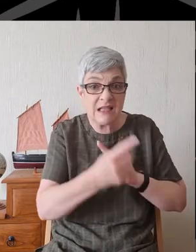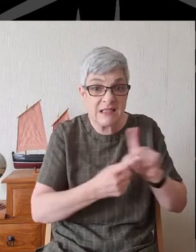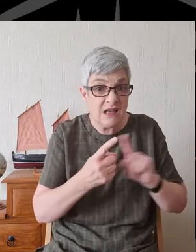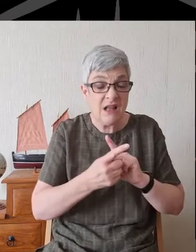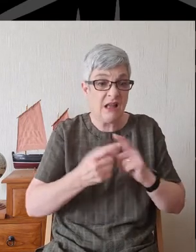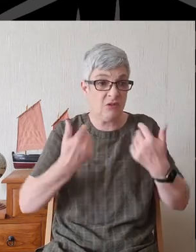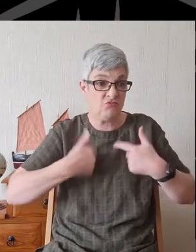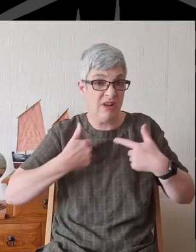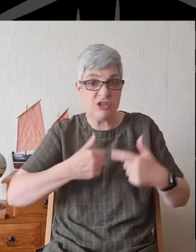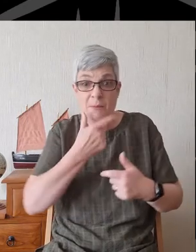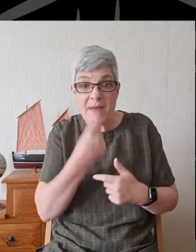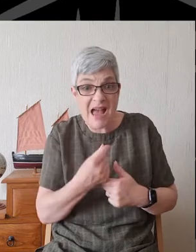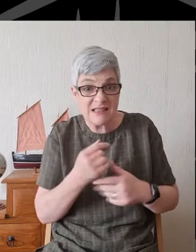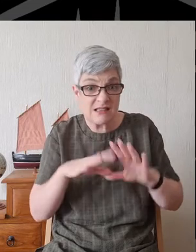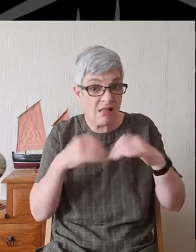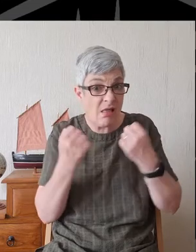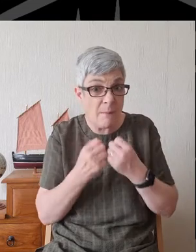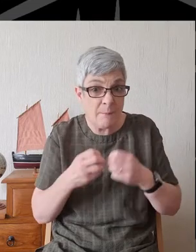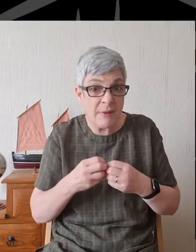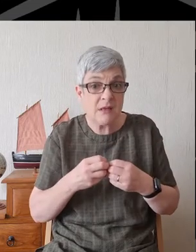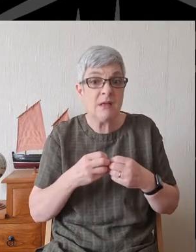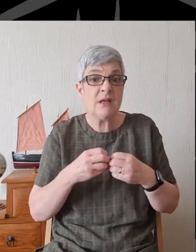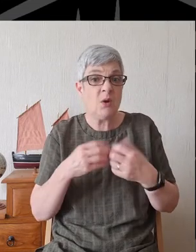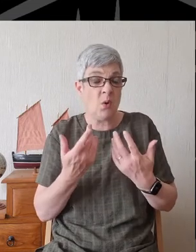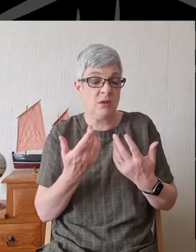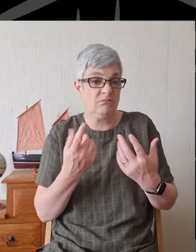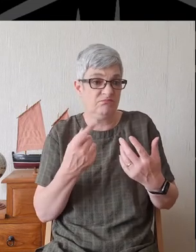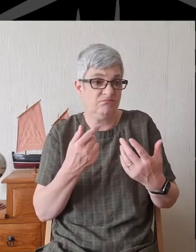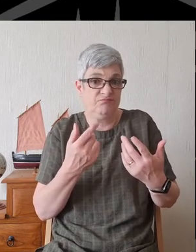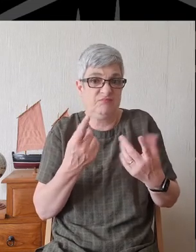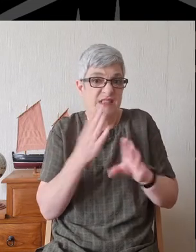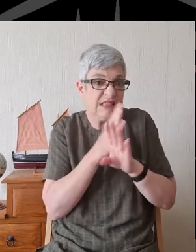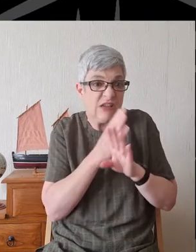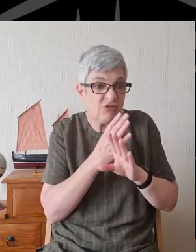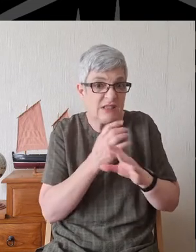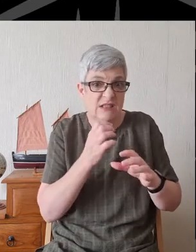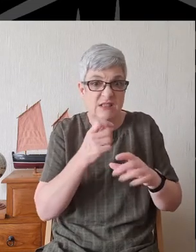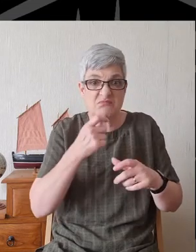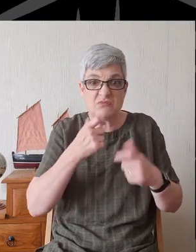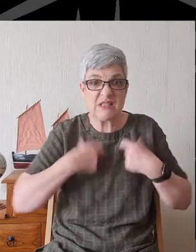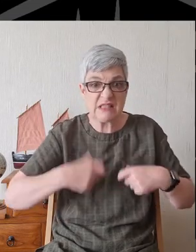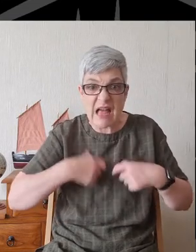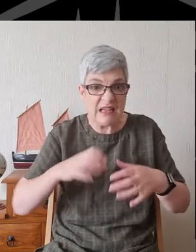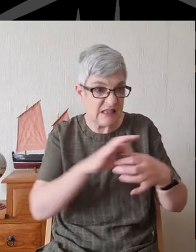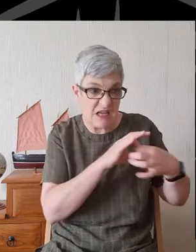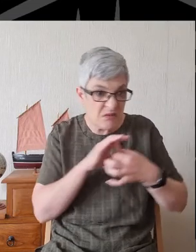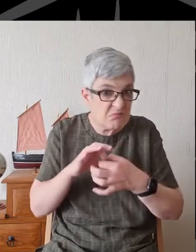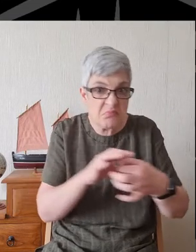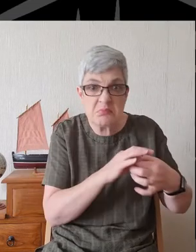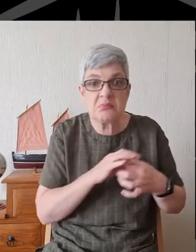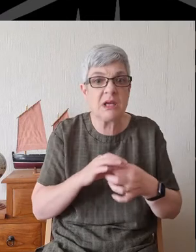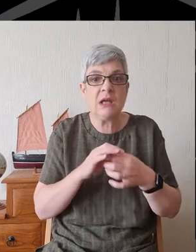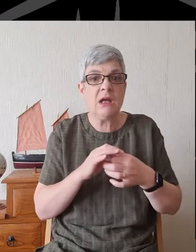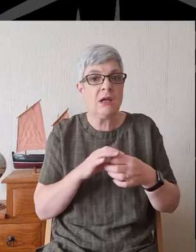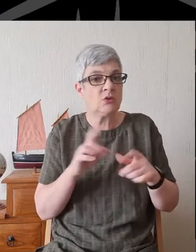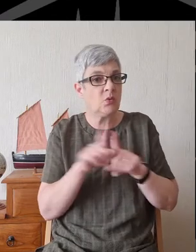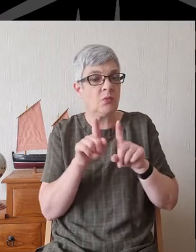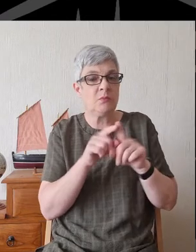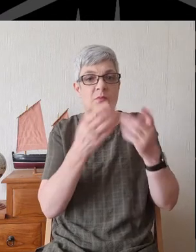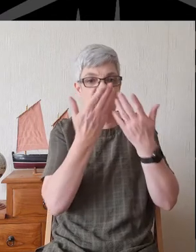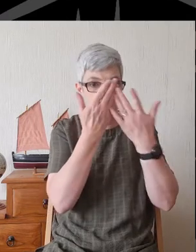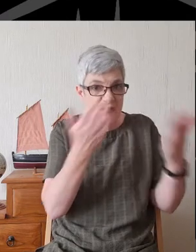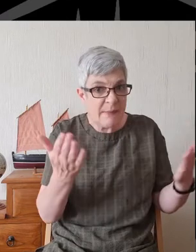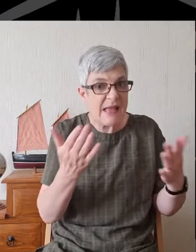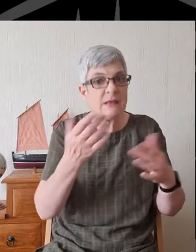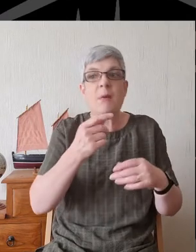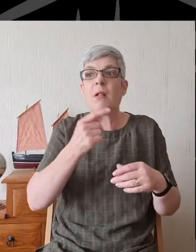some rich man's club for rituals in a basement, some kind of secret society where the so-called respectable could gather